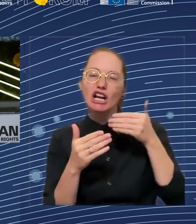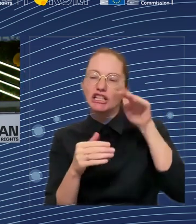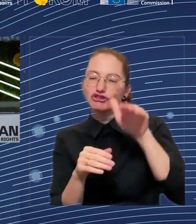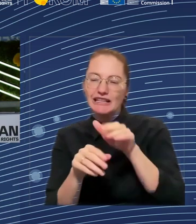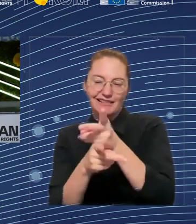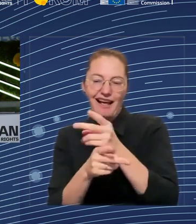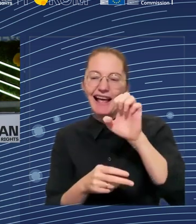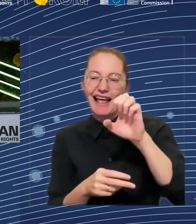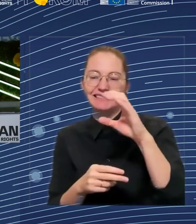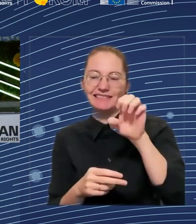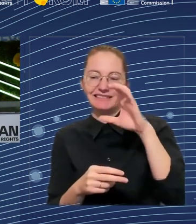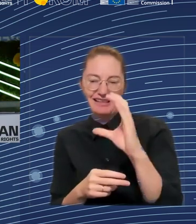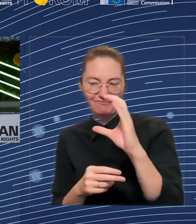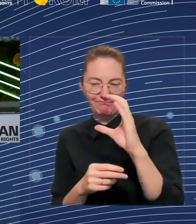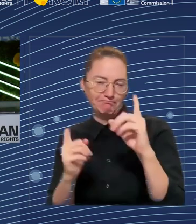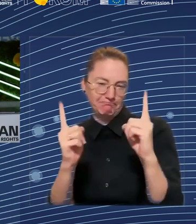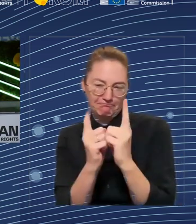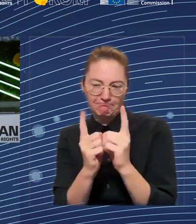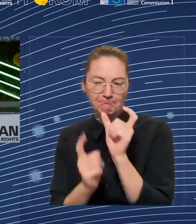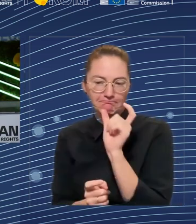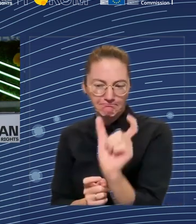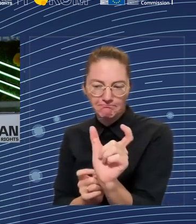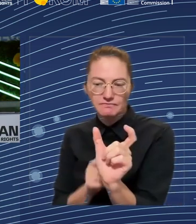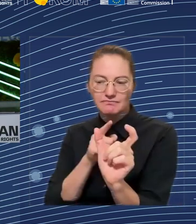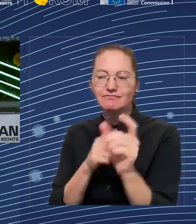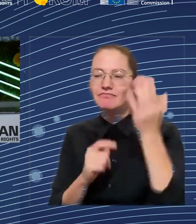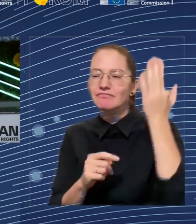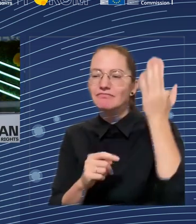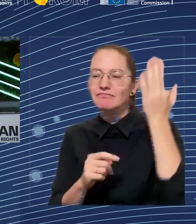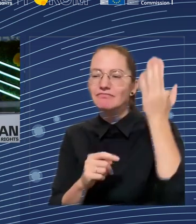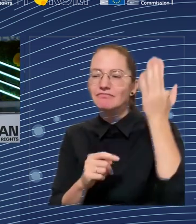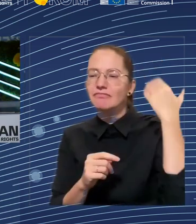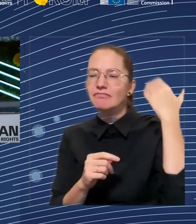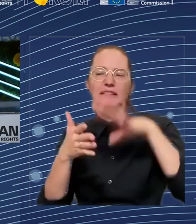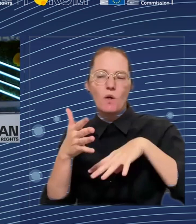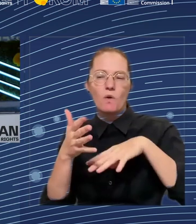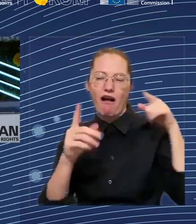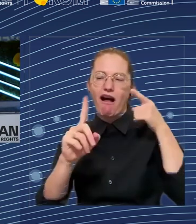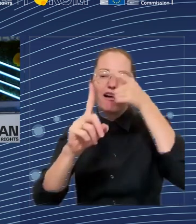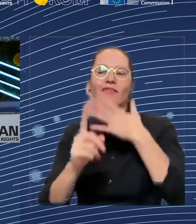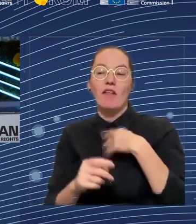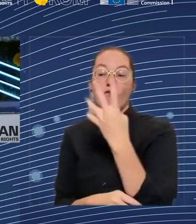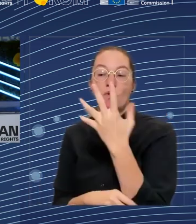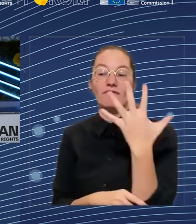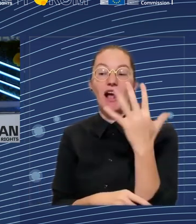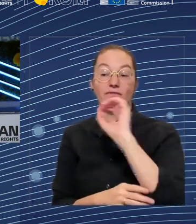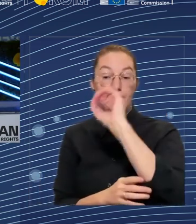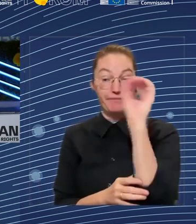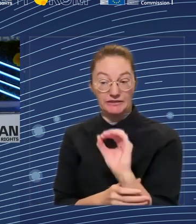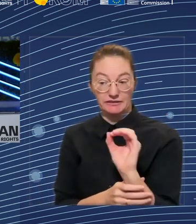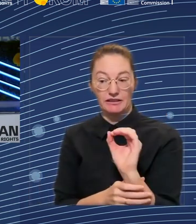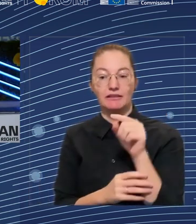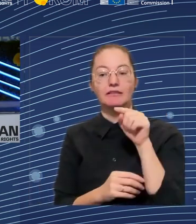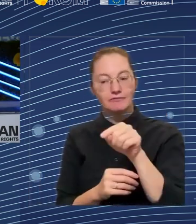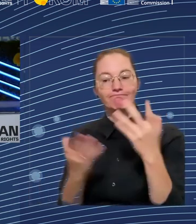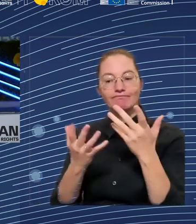terms of active employment support, the EU has undertaken various measures, recommendations that I just mentioned on